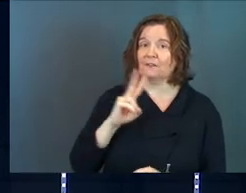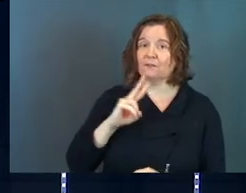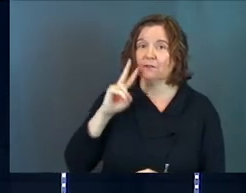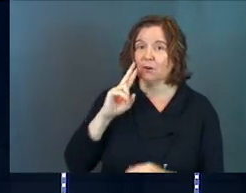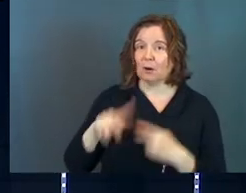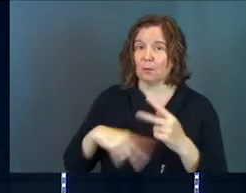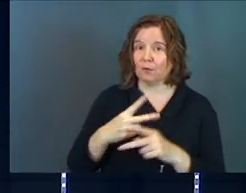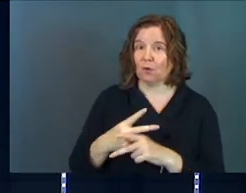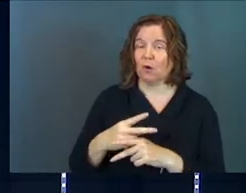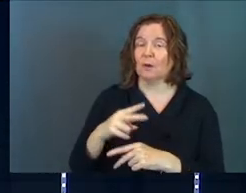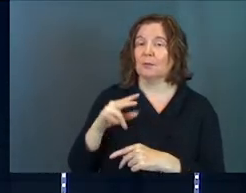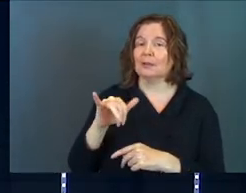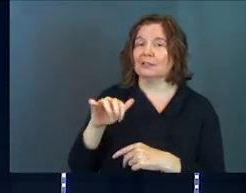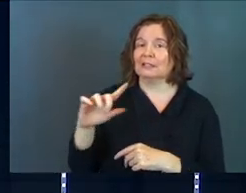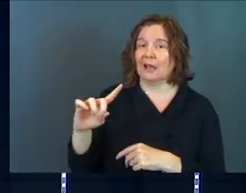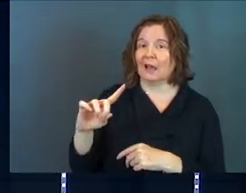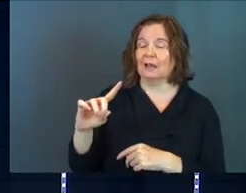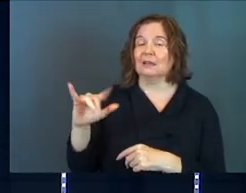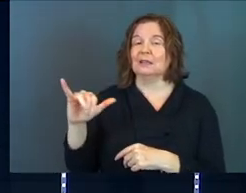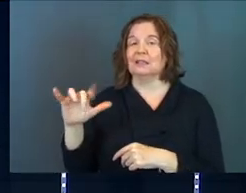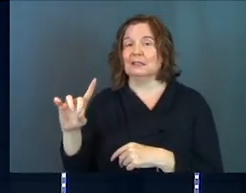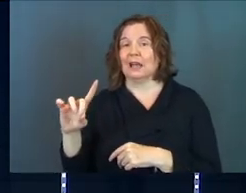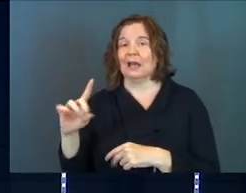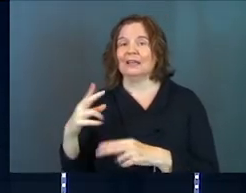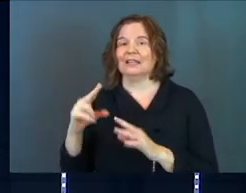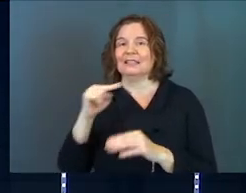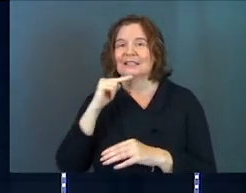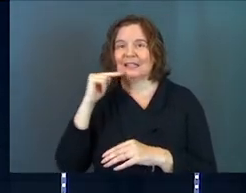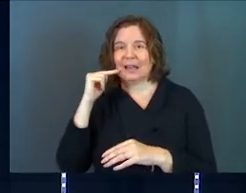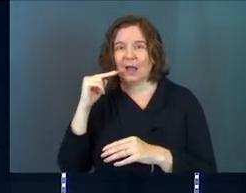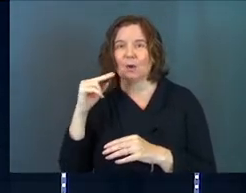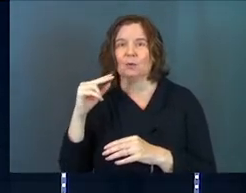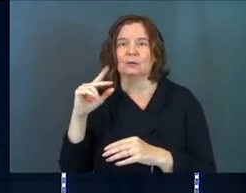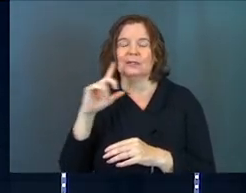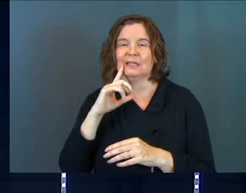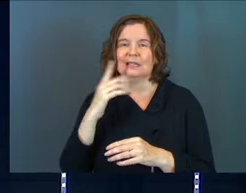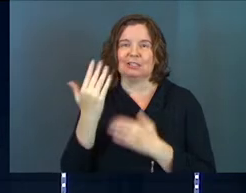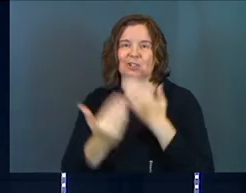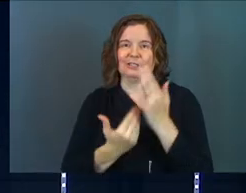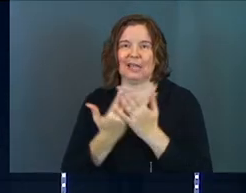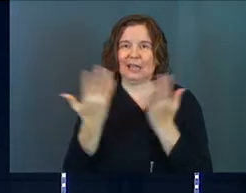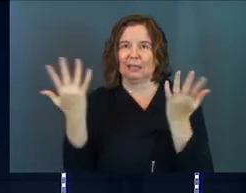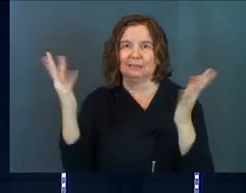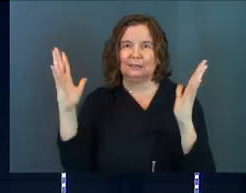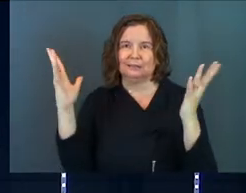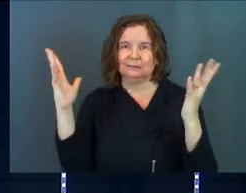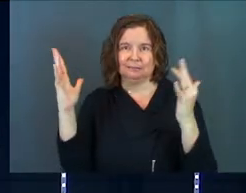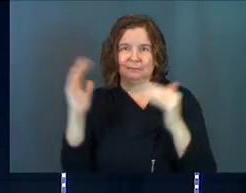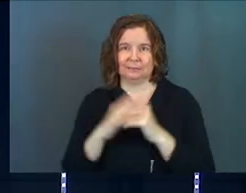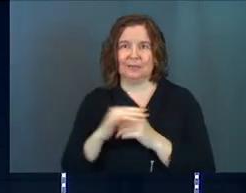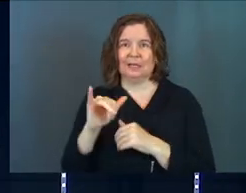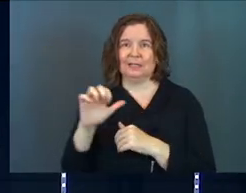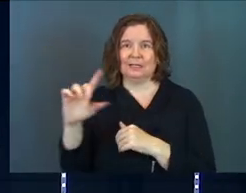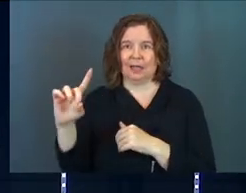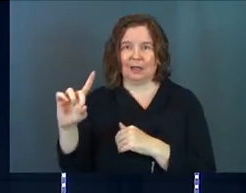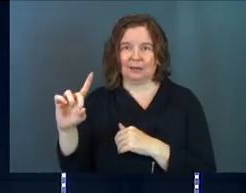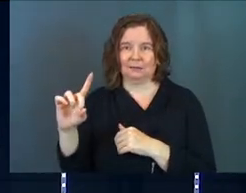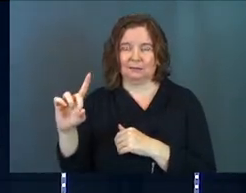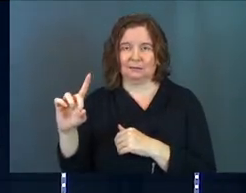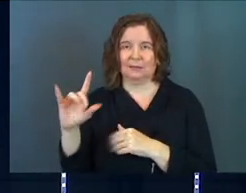form of yad. Yad is the, is the noun. It is just hand or hands is yad.